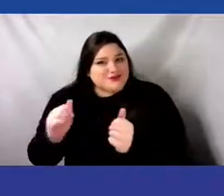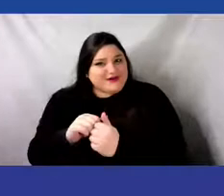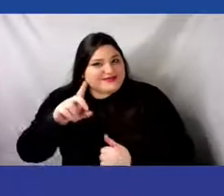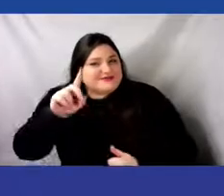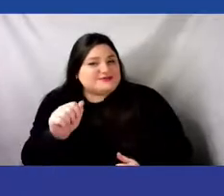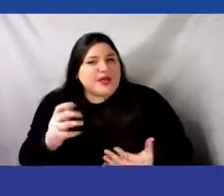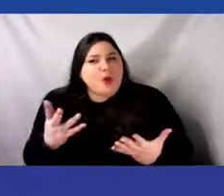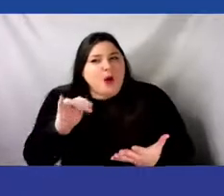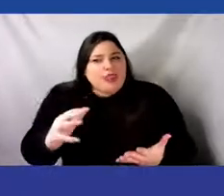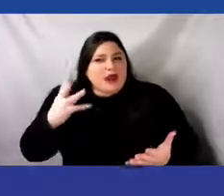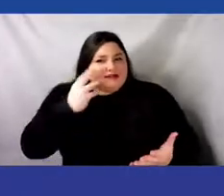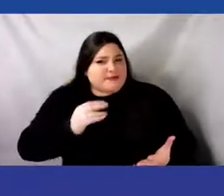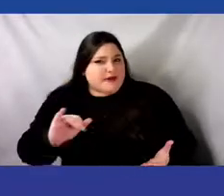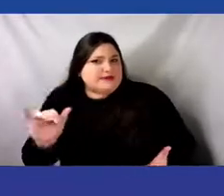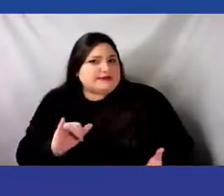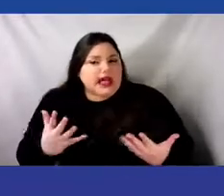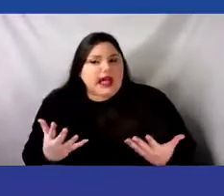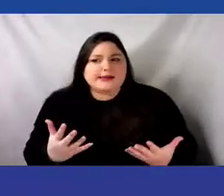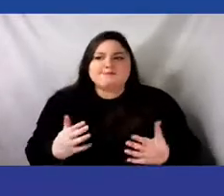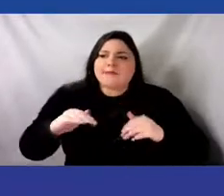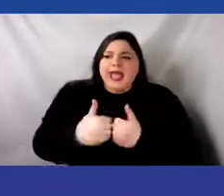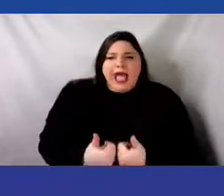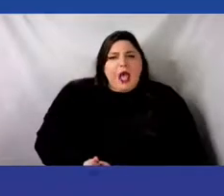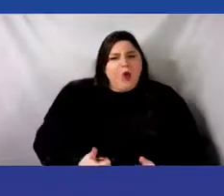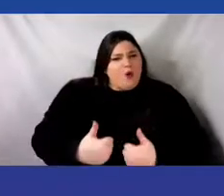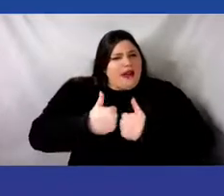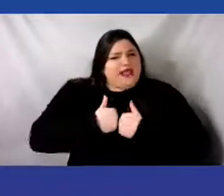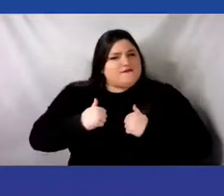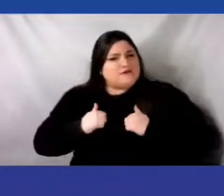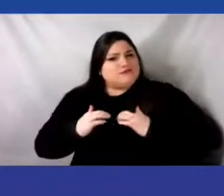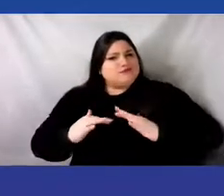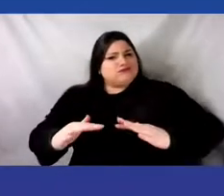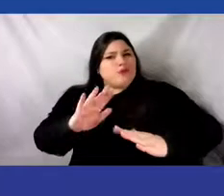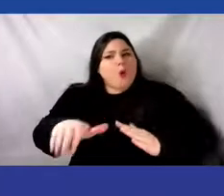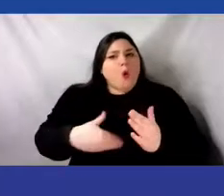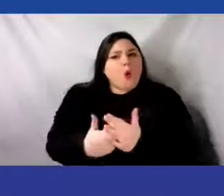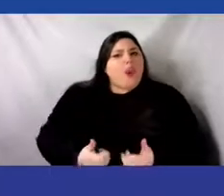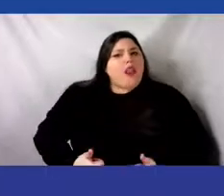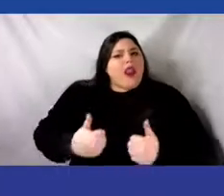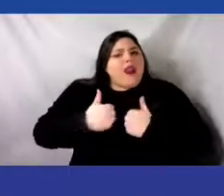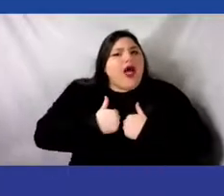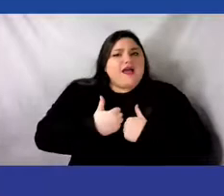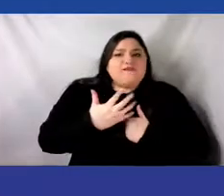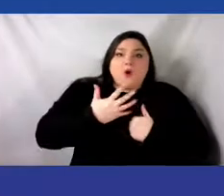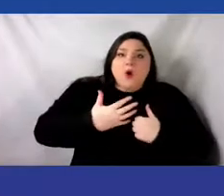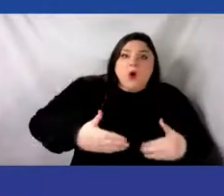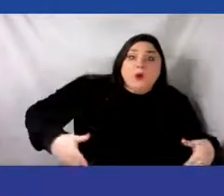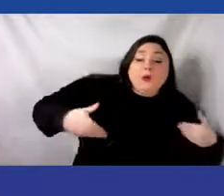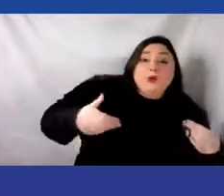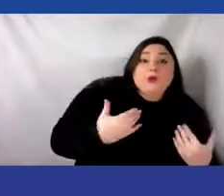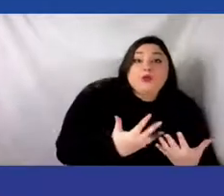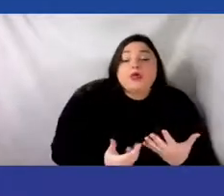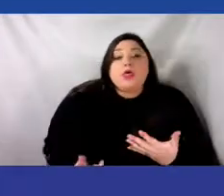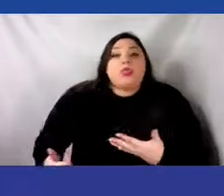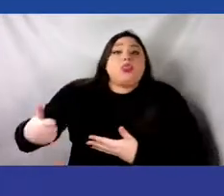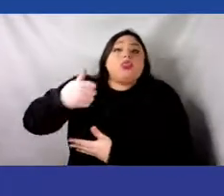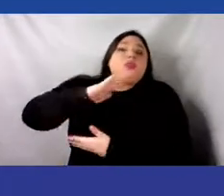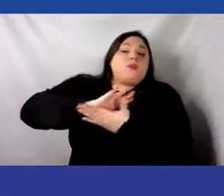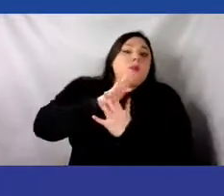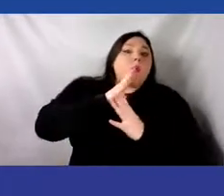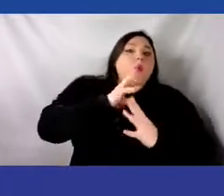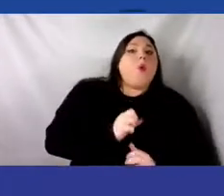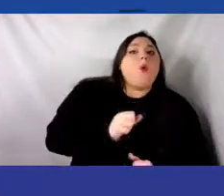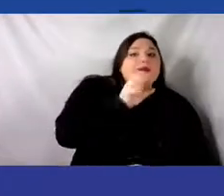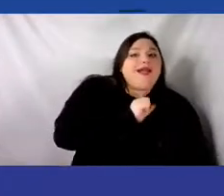a life in dance, spanning youth to old age? And so our offerings attempt to address facets